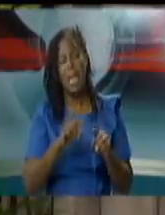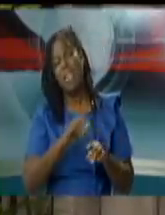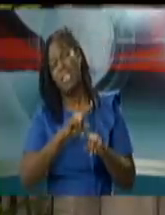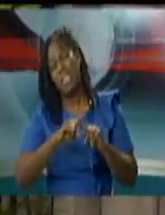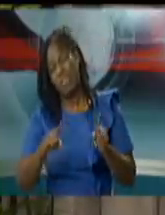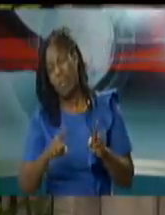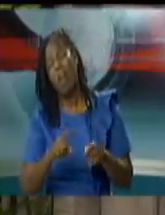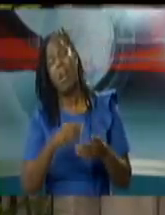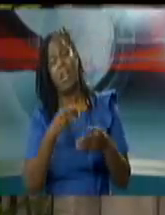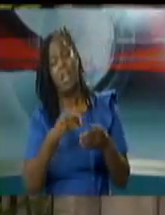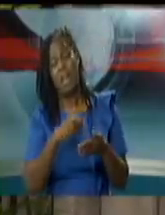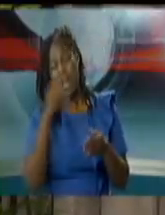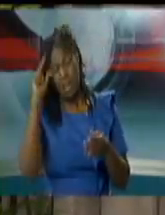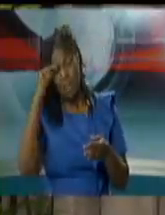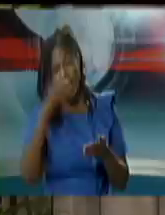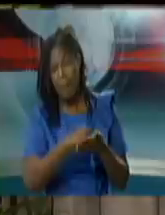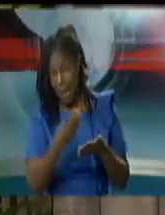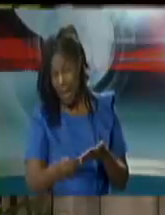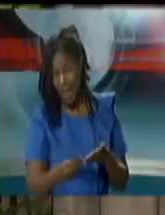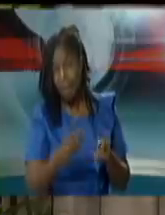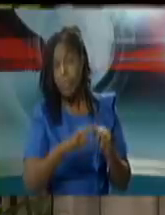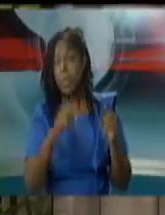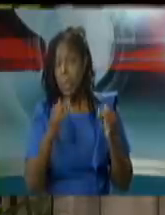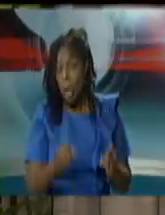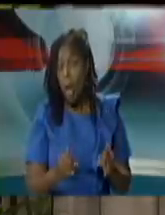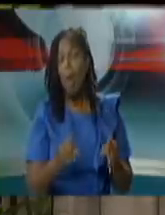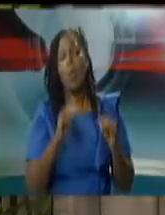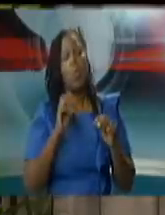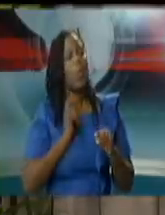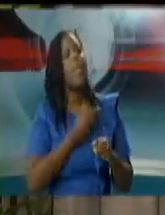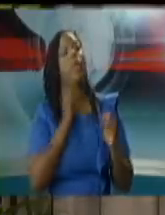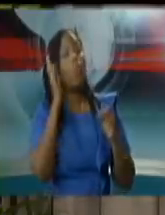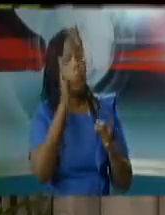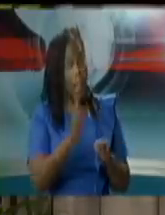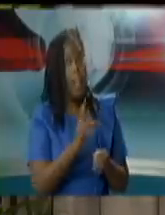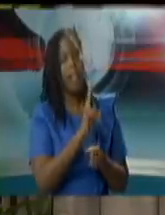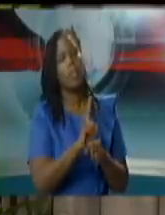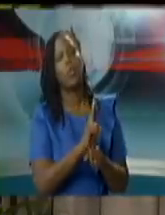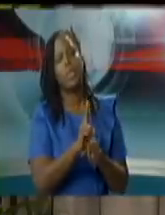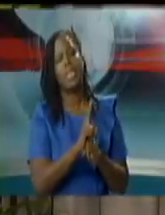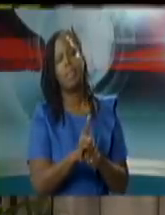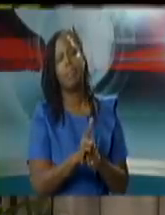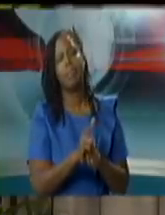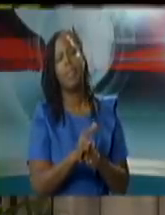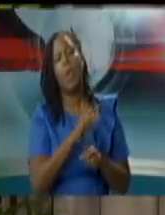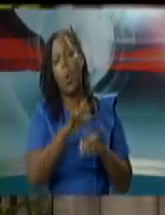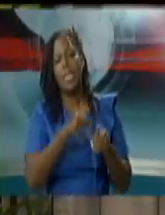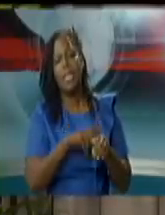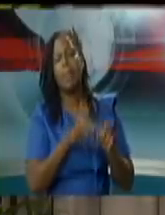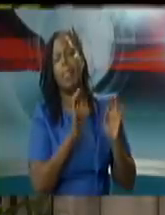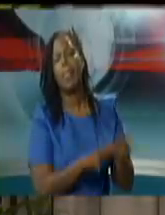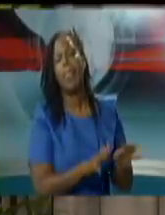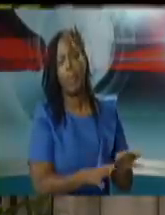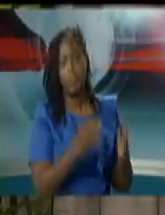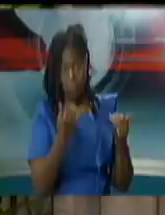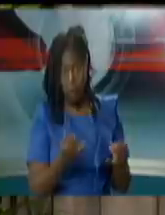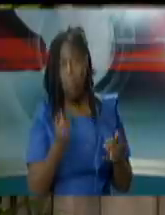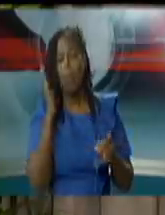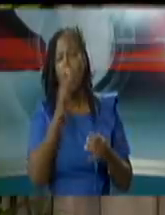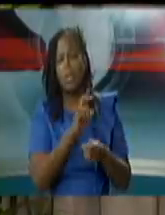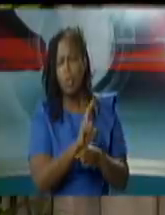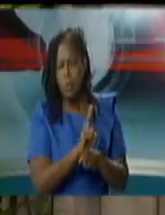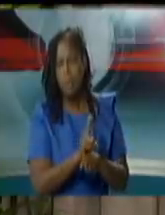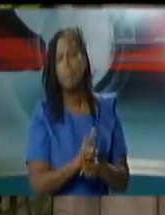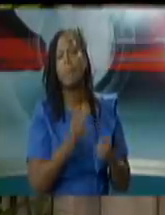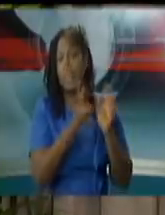recording suites so we could capture evidence appropriately and importantly now putting in the um video